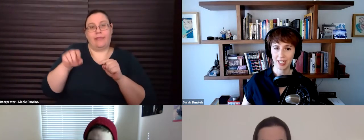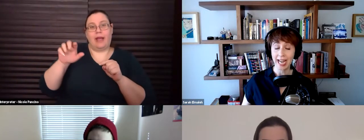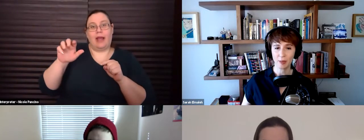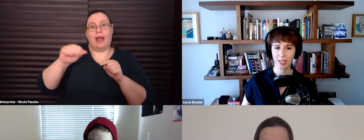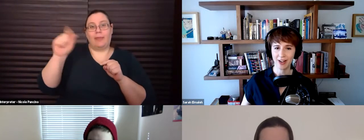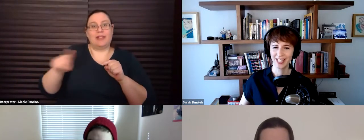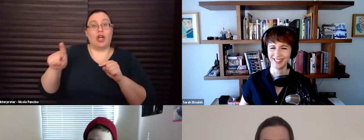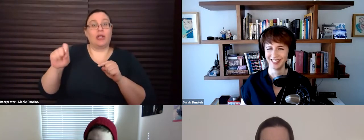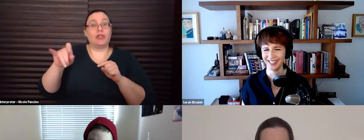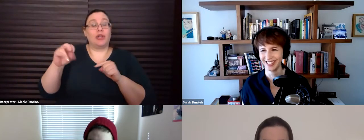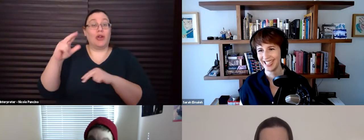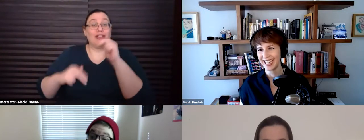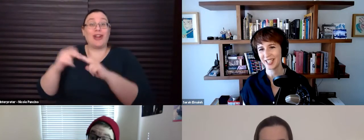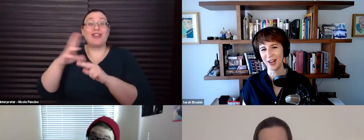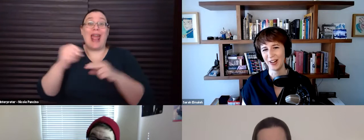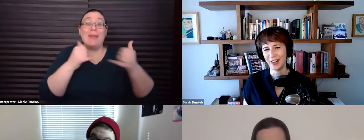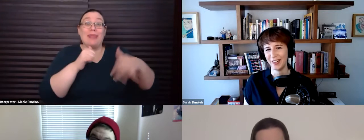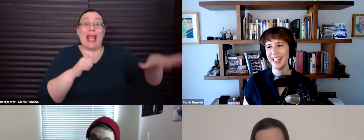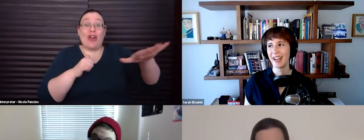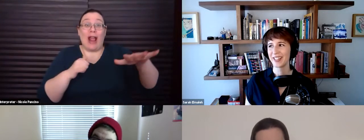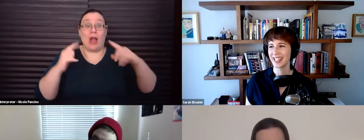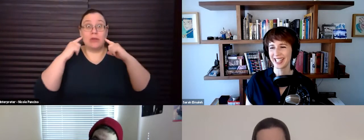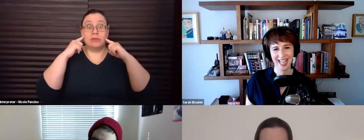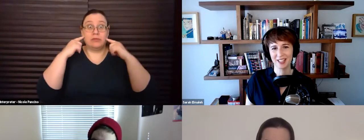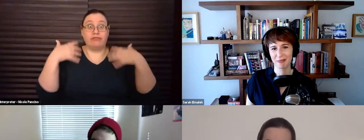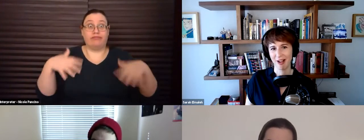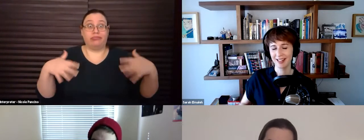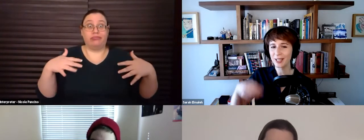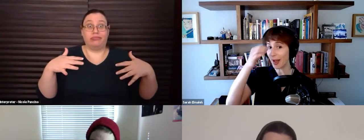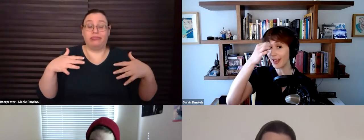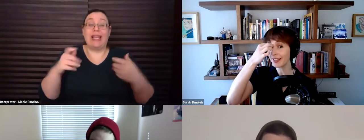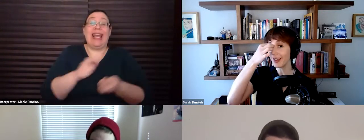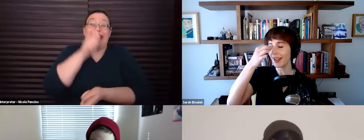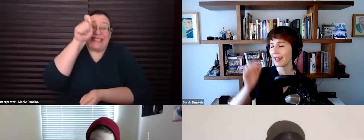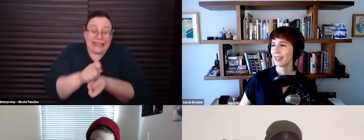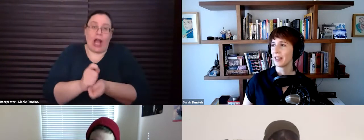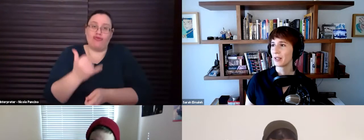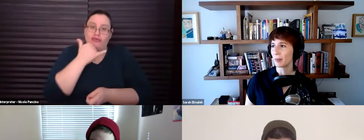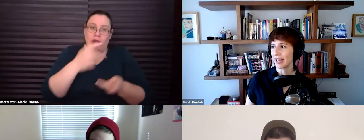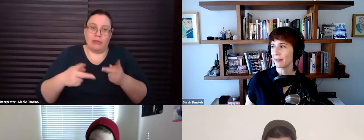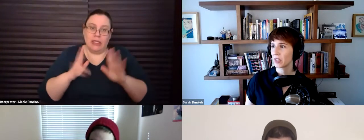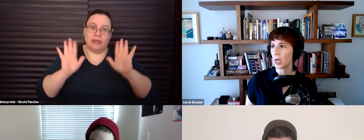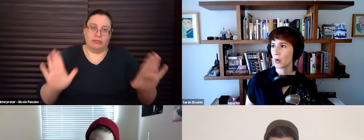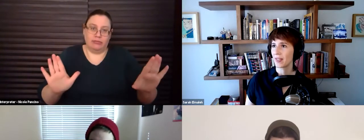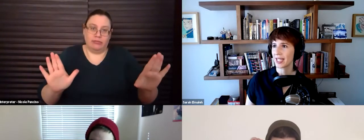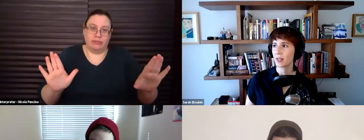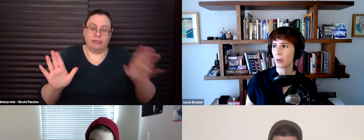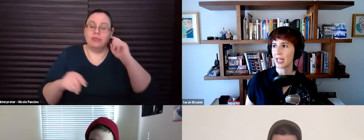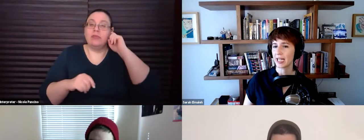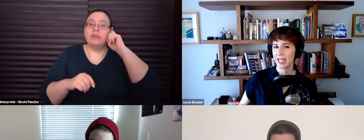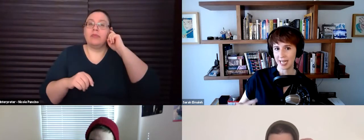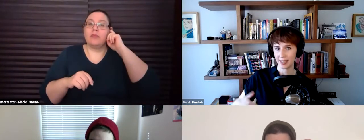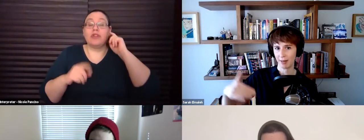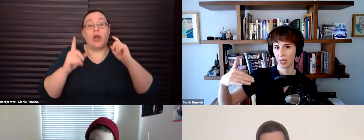construction and a playground. So I was in the exact wrong spot, uh, to be in. So in the sense